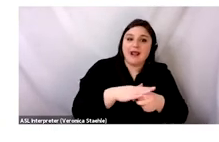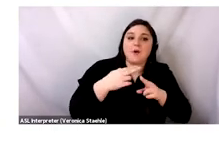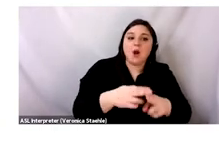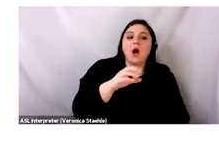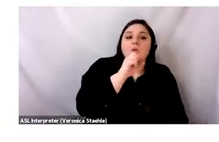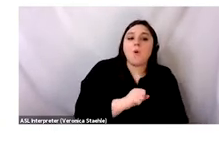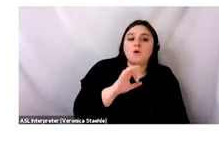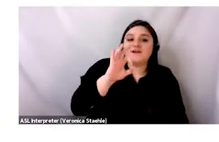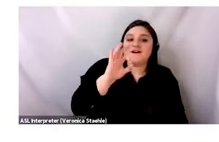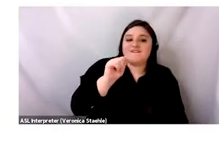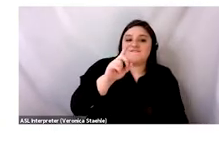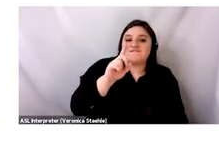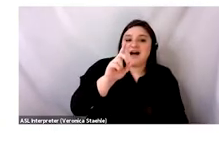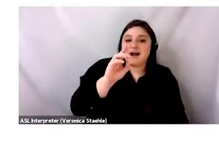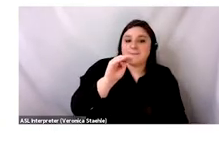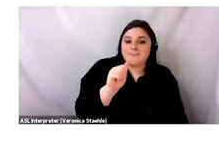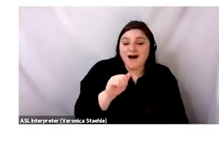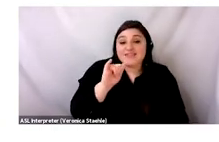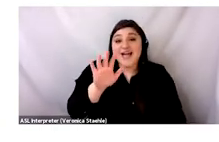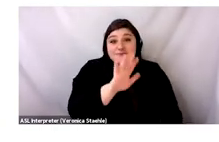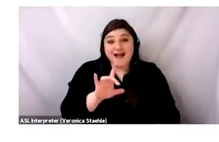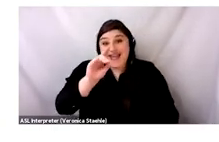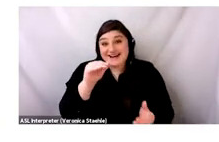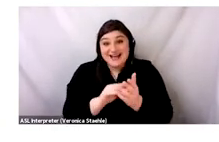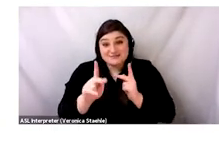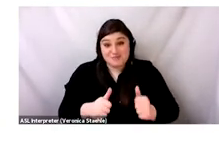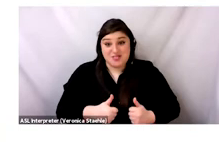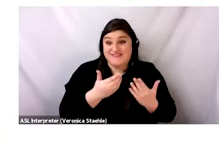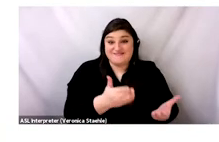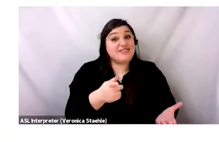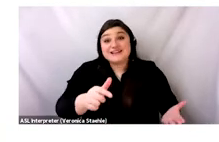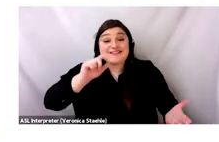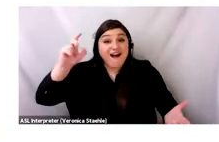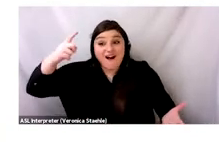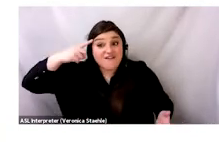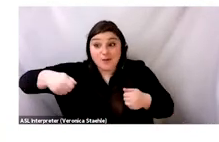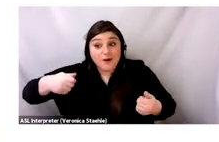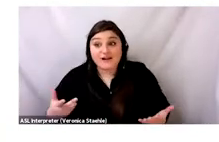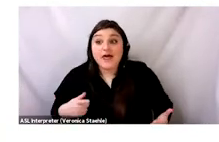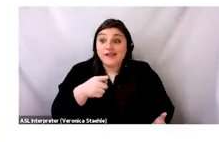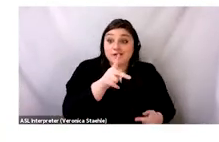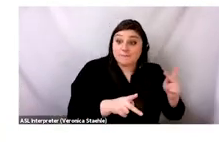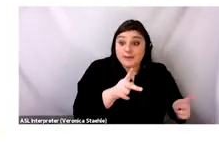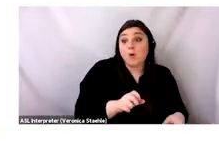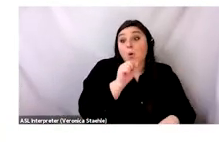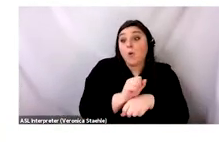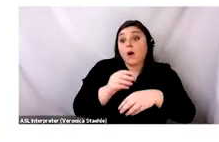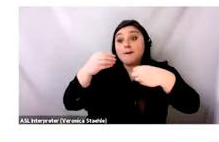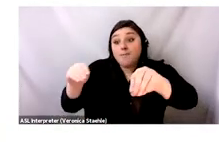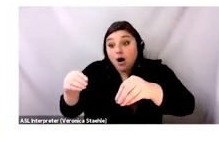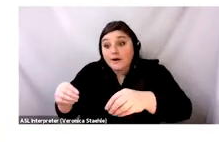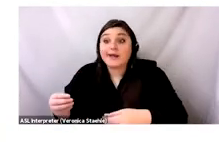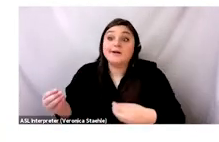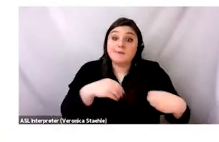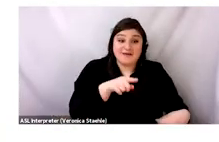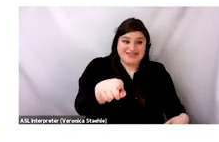an informal settlement called Old Sodoma, which has roughly 80,000 people who live there, some